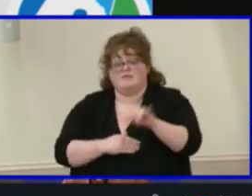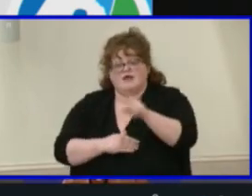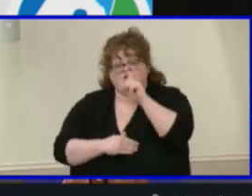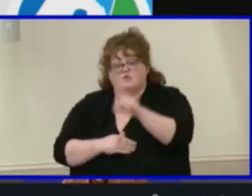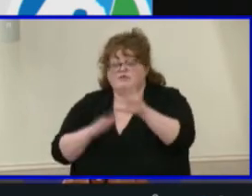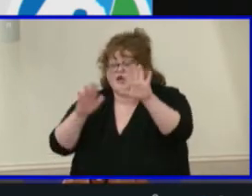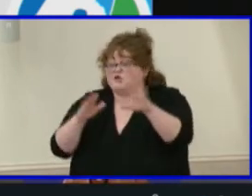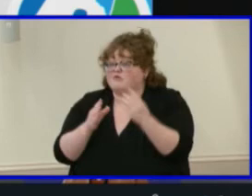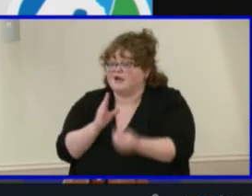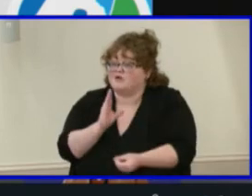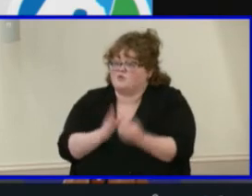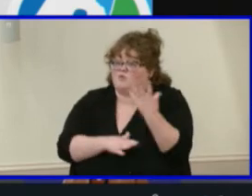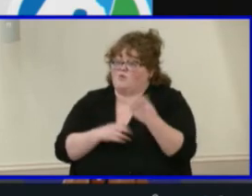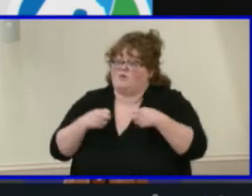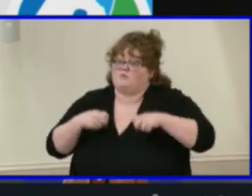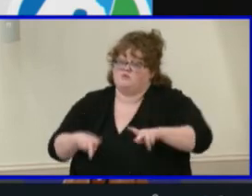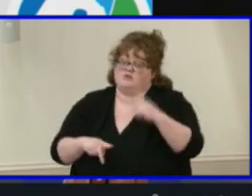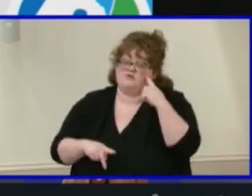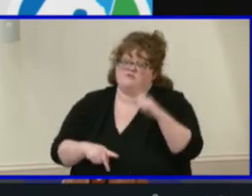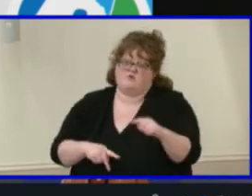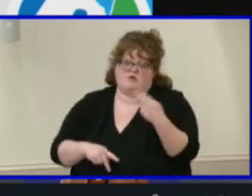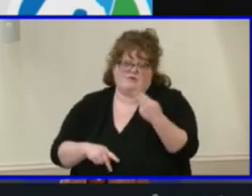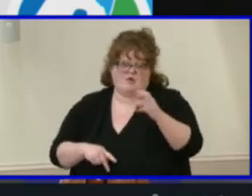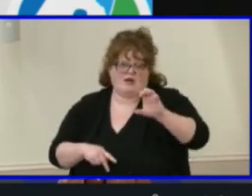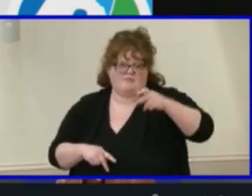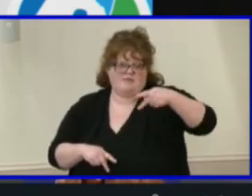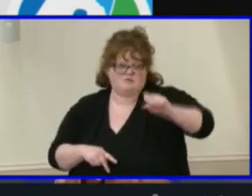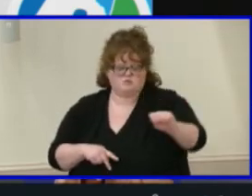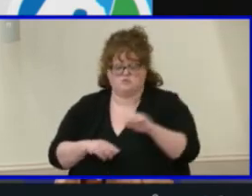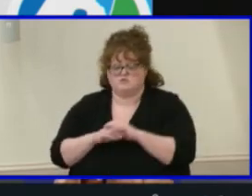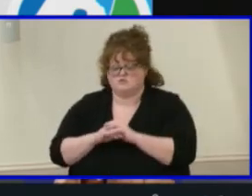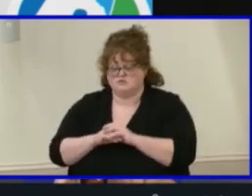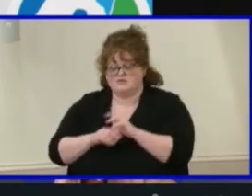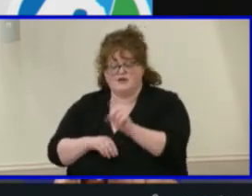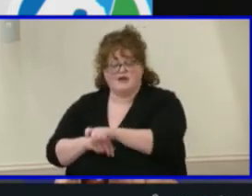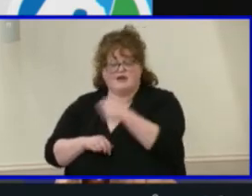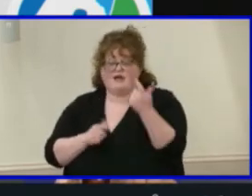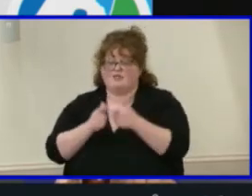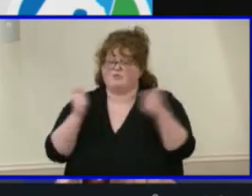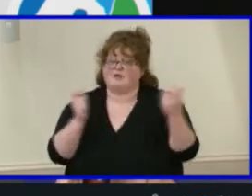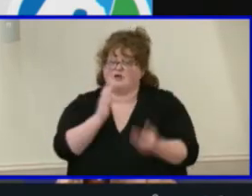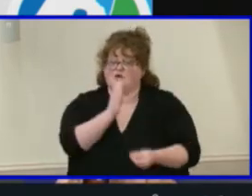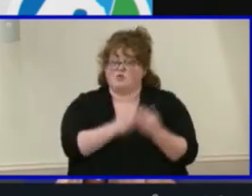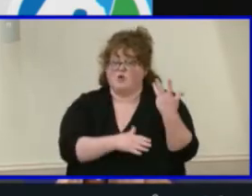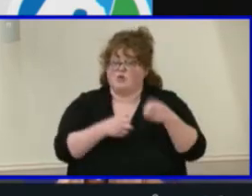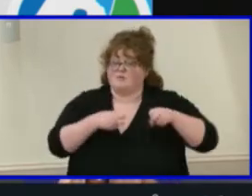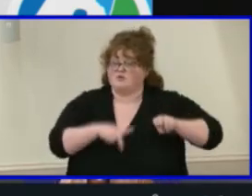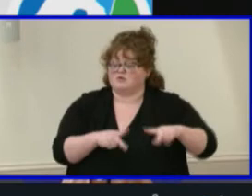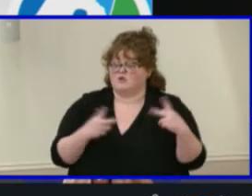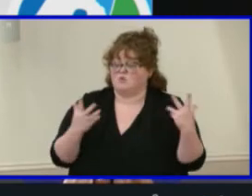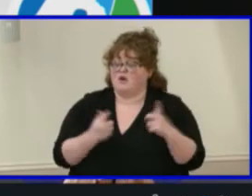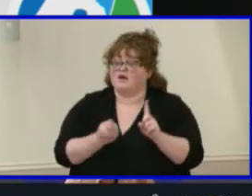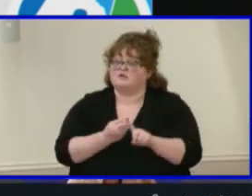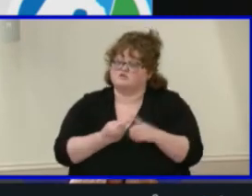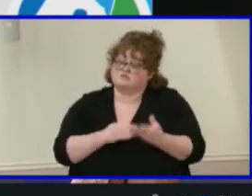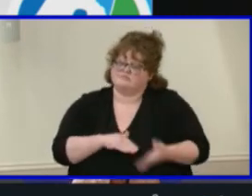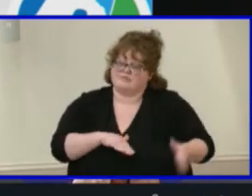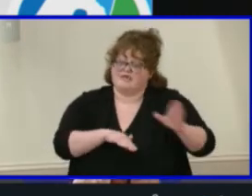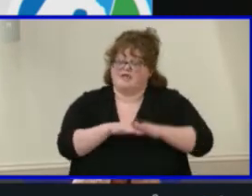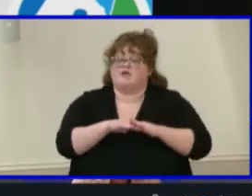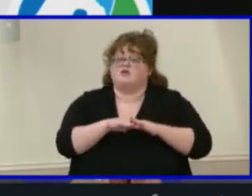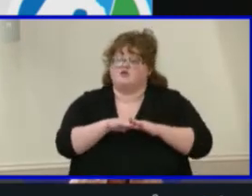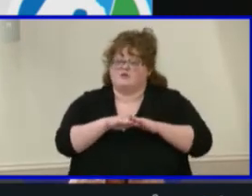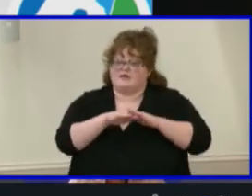for Henrico County Public Schools. Henrico's much larger growth opportunity is to increase the diversity of selected